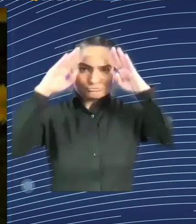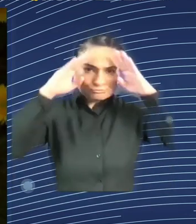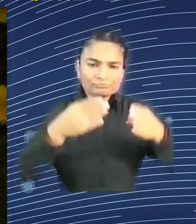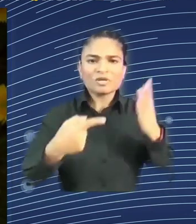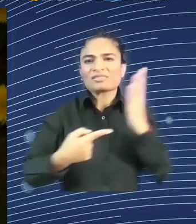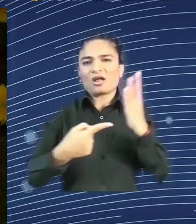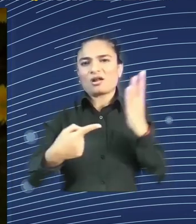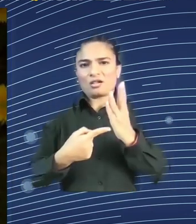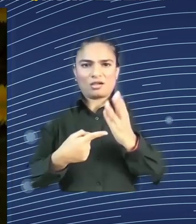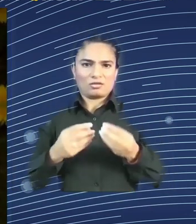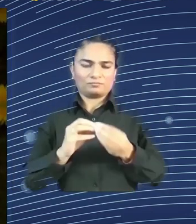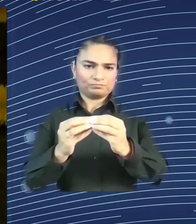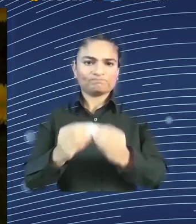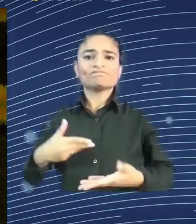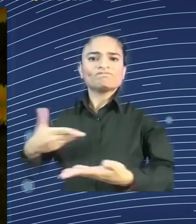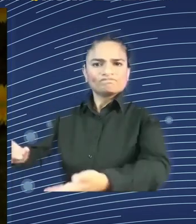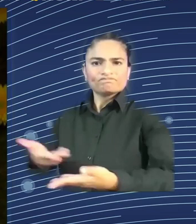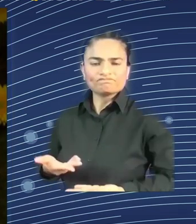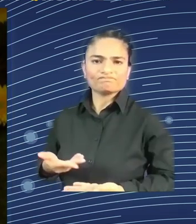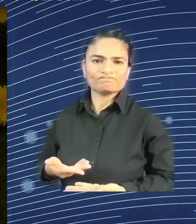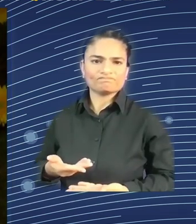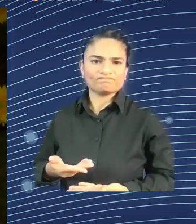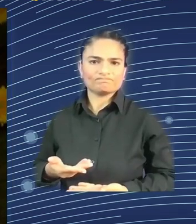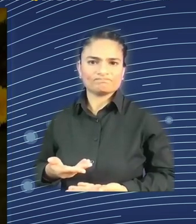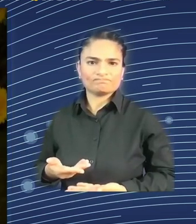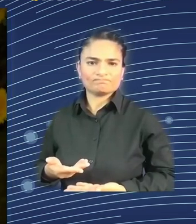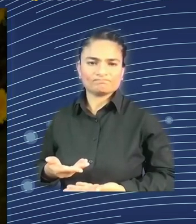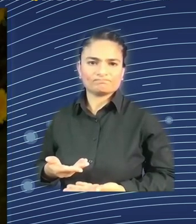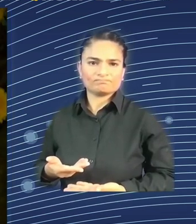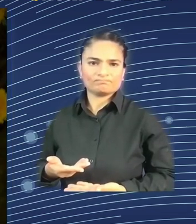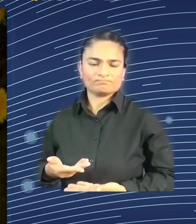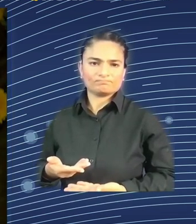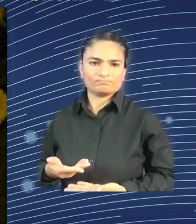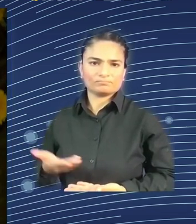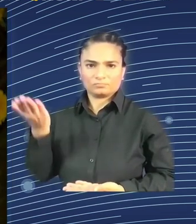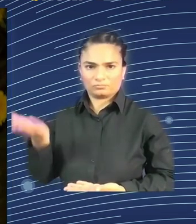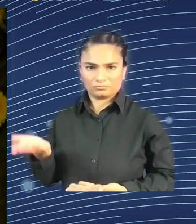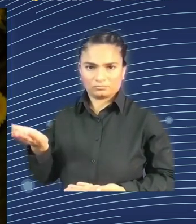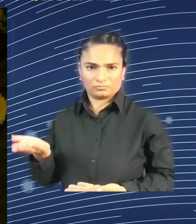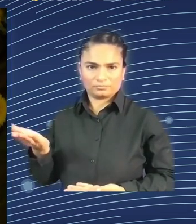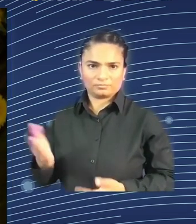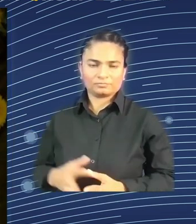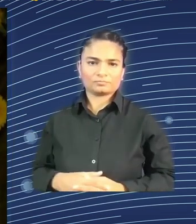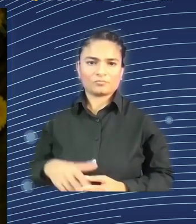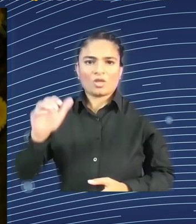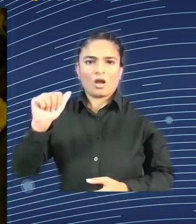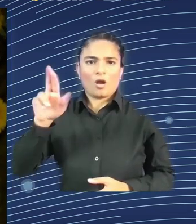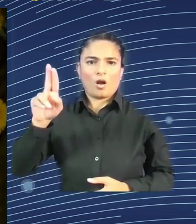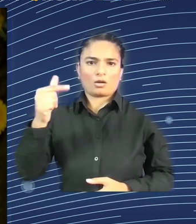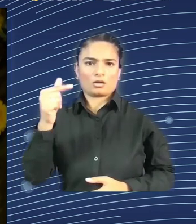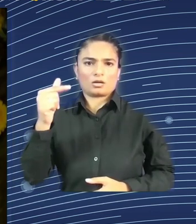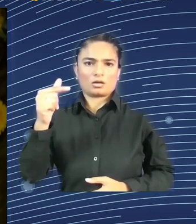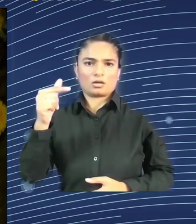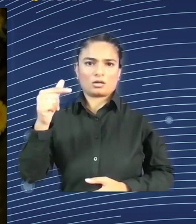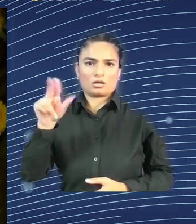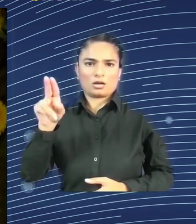Augustine, Hannah has already talked about education, which is a field where your organization focuses on quite a lot. What fundamental change do we